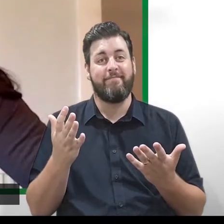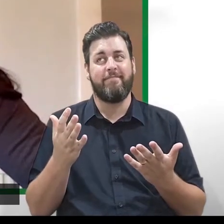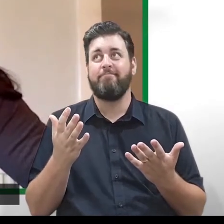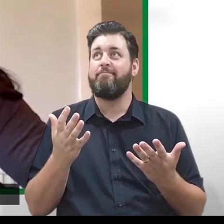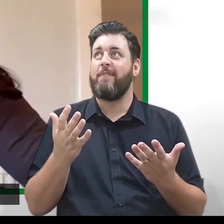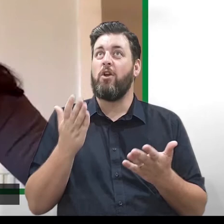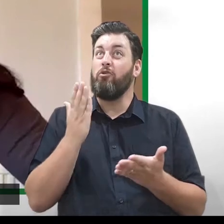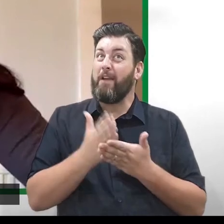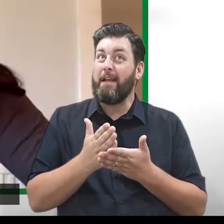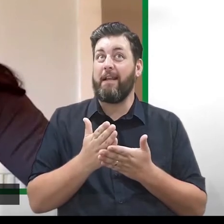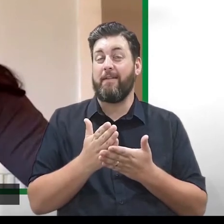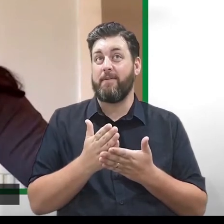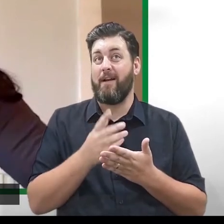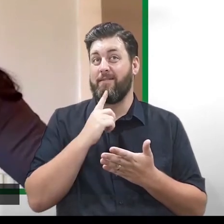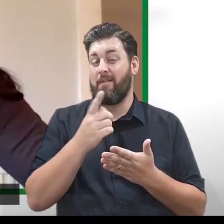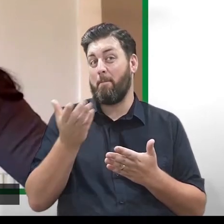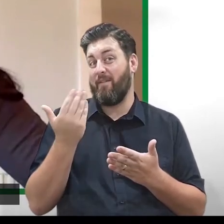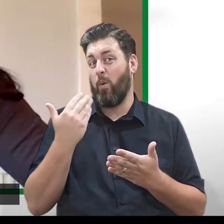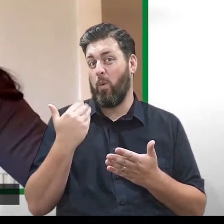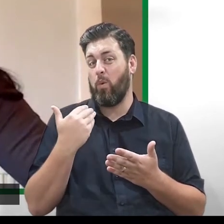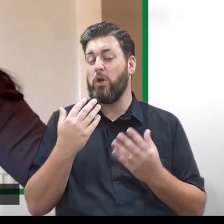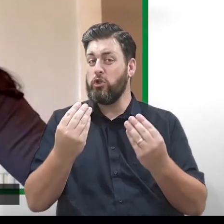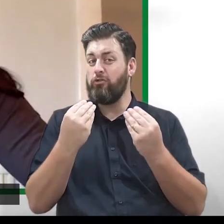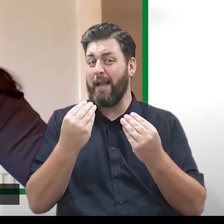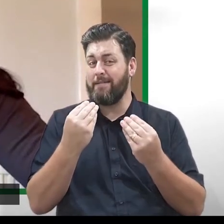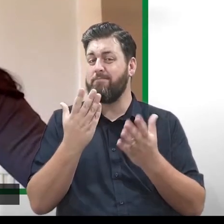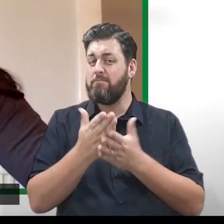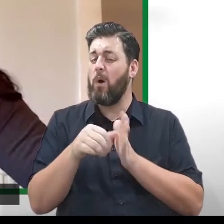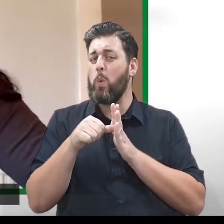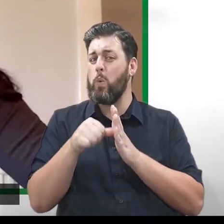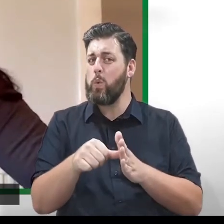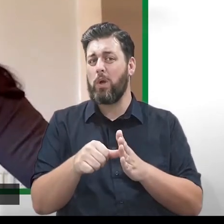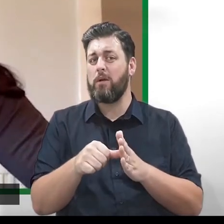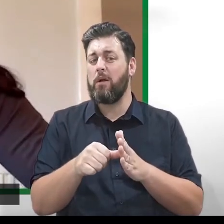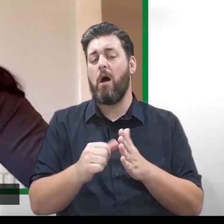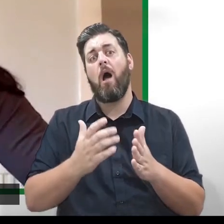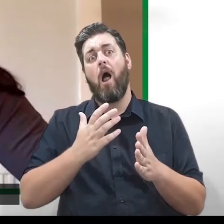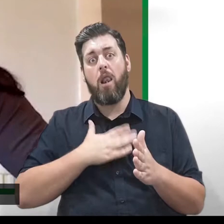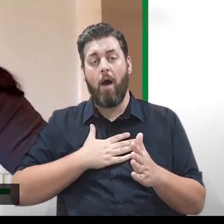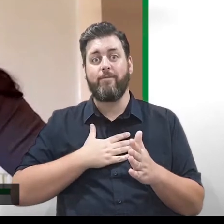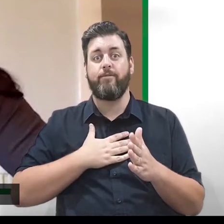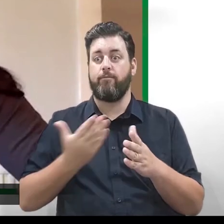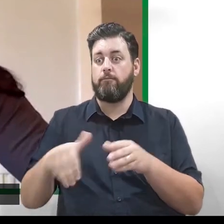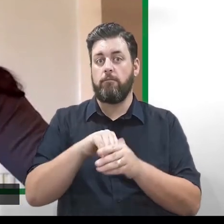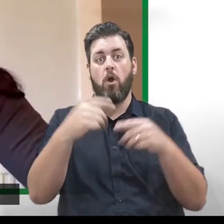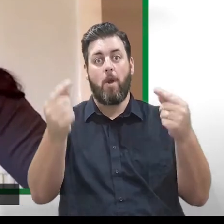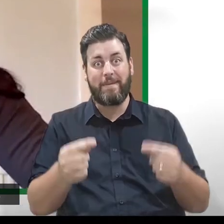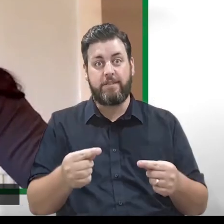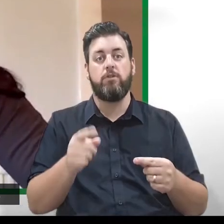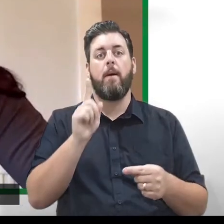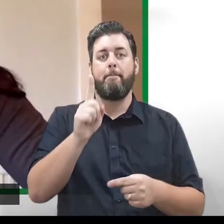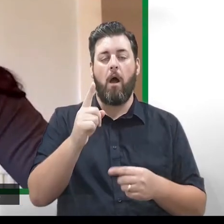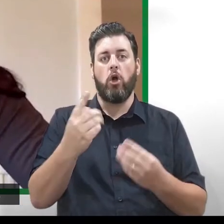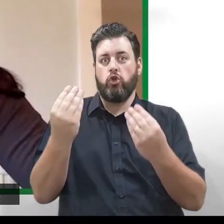earlier, is always the hardest part. I loved performing. When I was leading up to something like the Olympic Games or the World